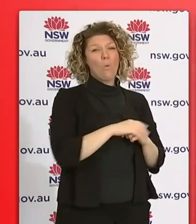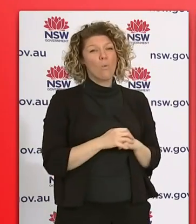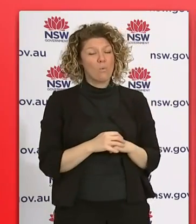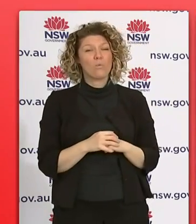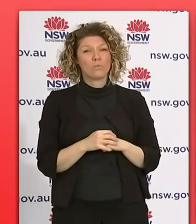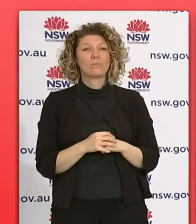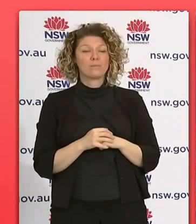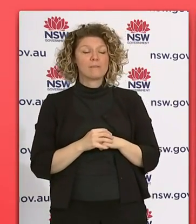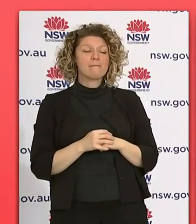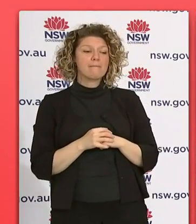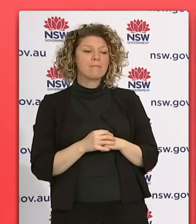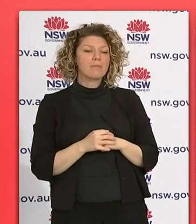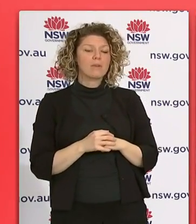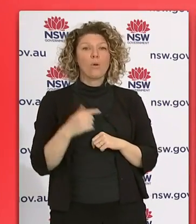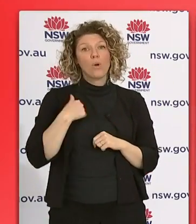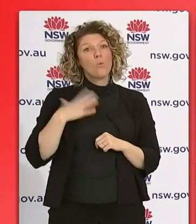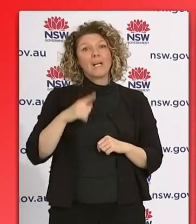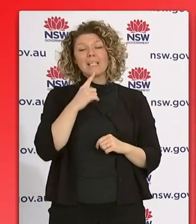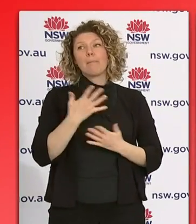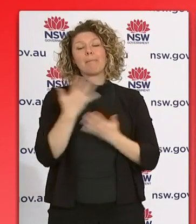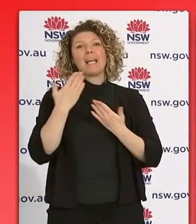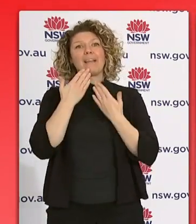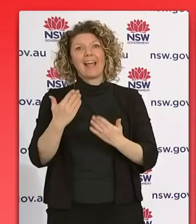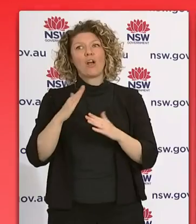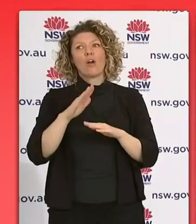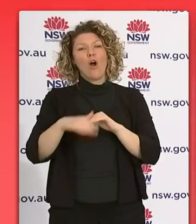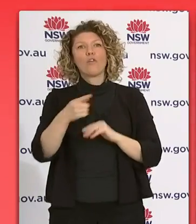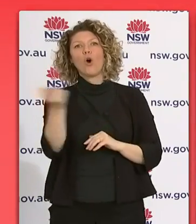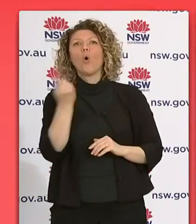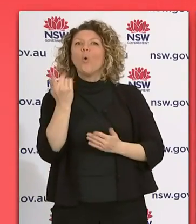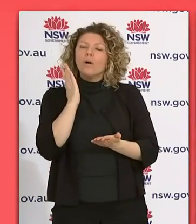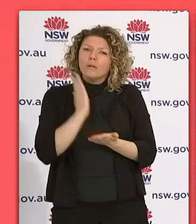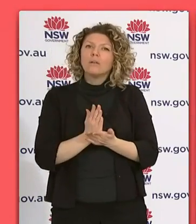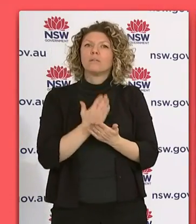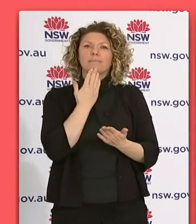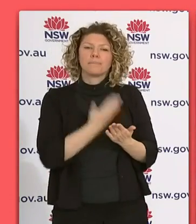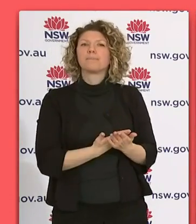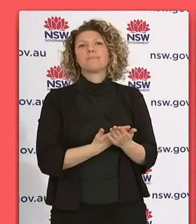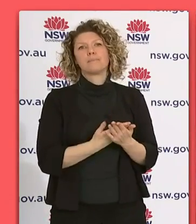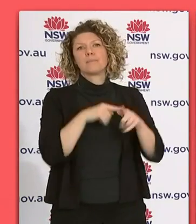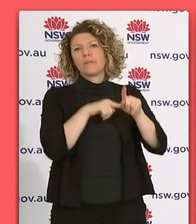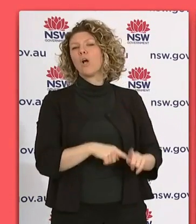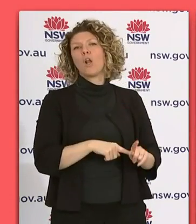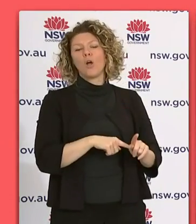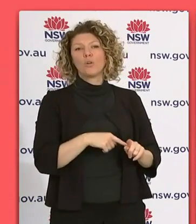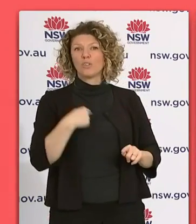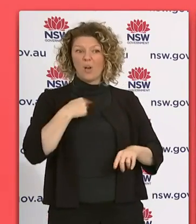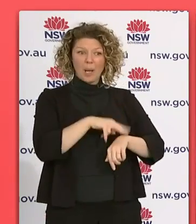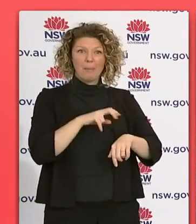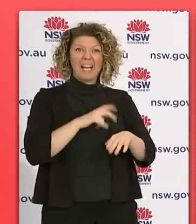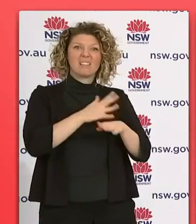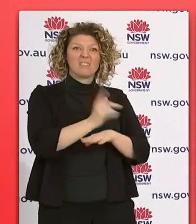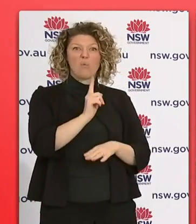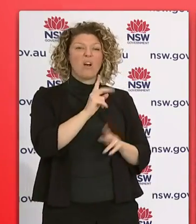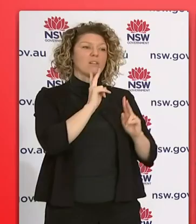orders. In the last 24 hours alone, police have conducted over 1,800 welfare compliance checks, checking on over 3,000